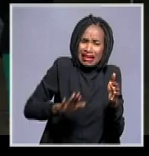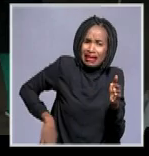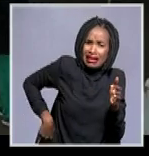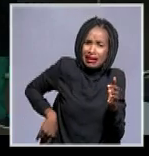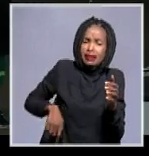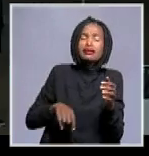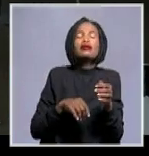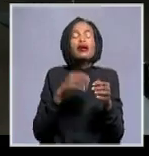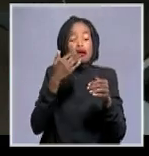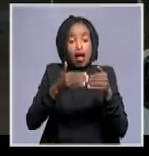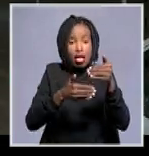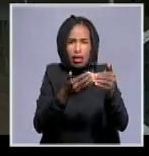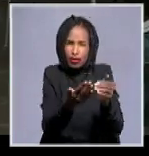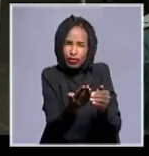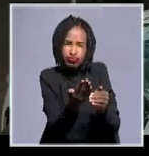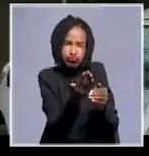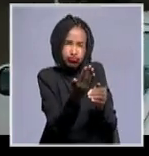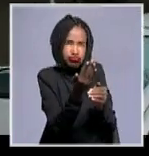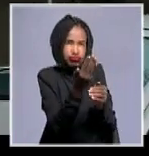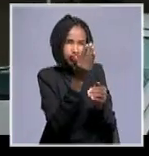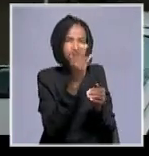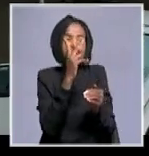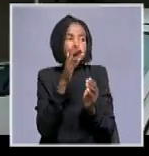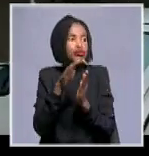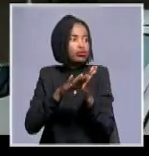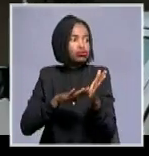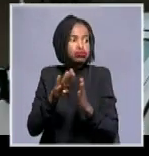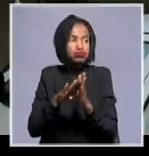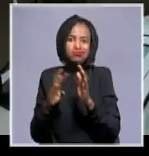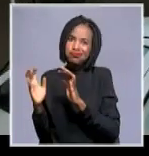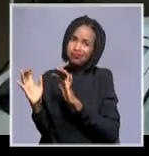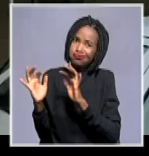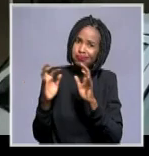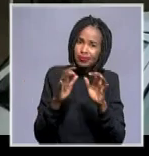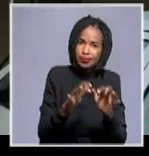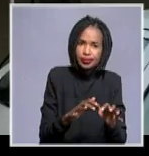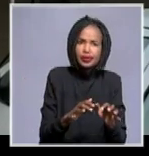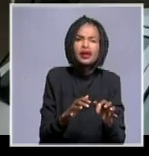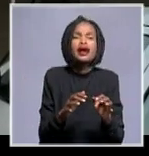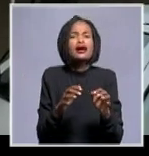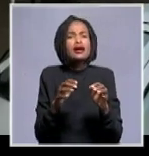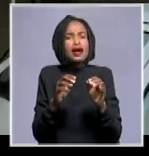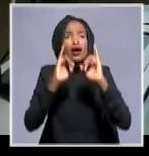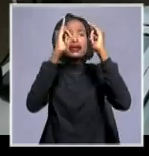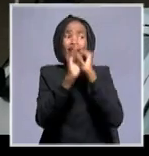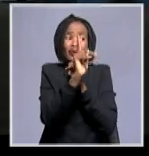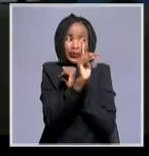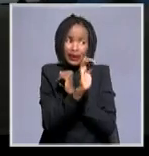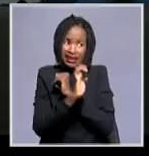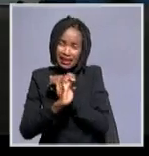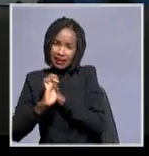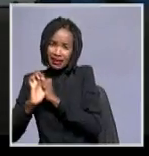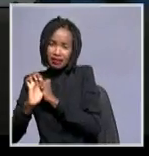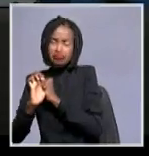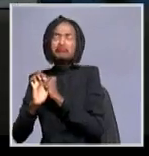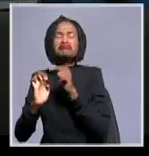you know eventually you know things started picking up and so on and really you know generally Ketman Swoop the town of Ketman